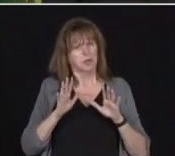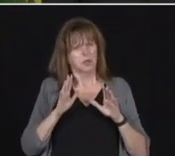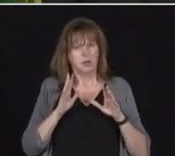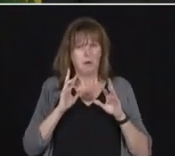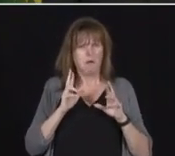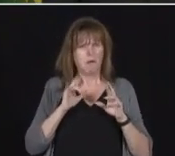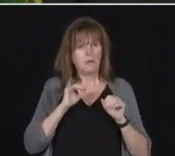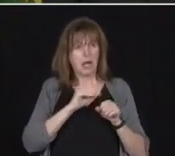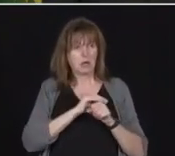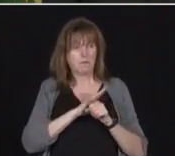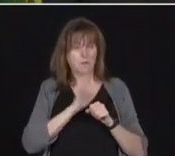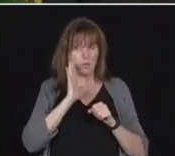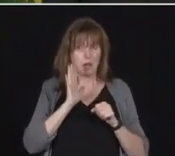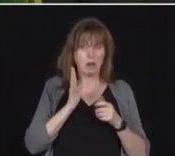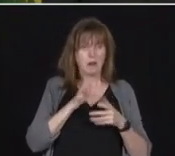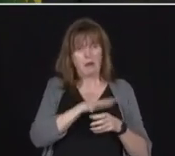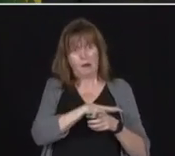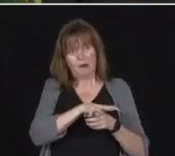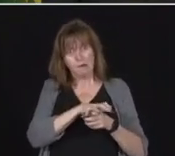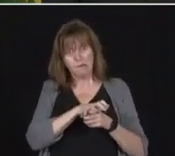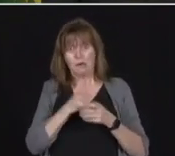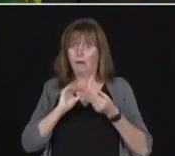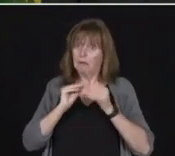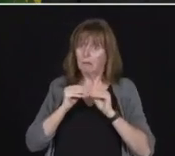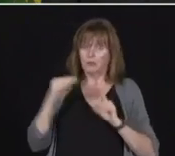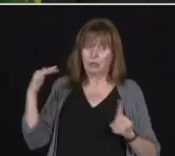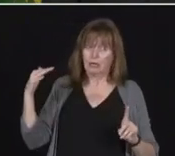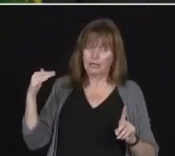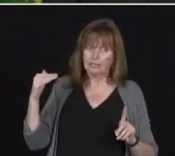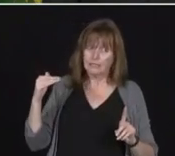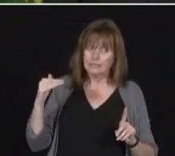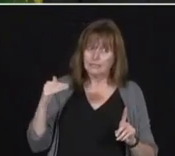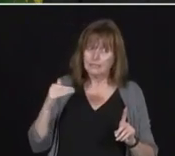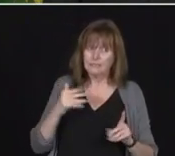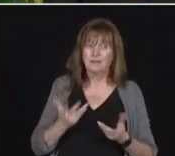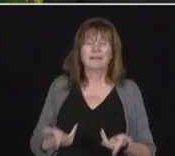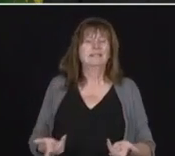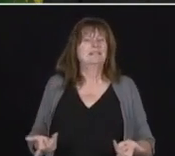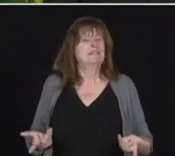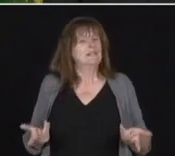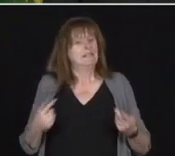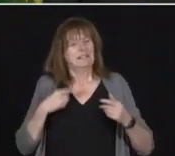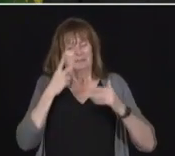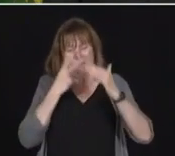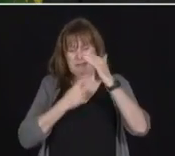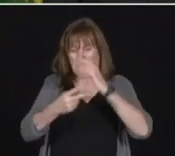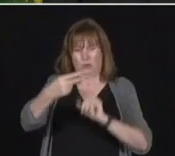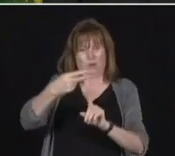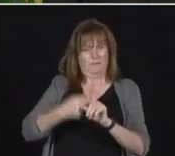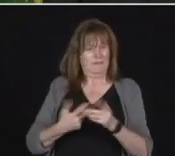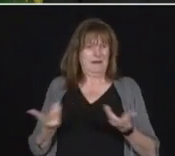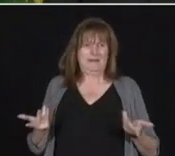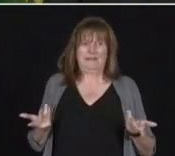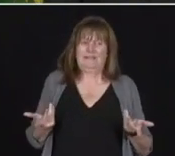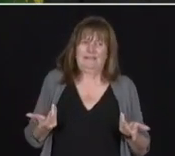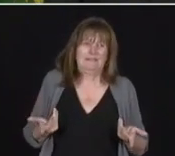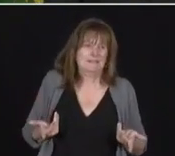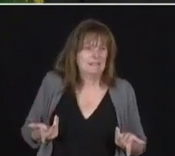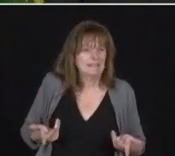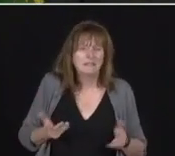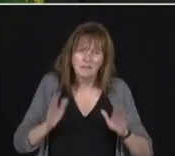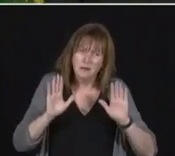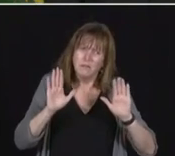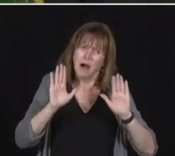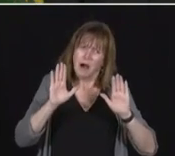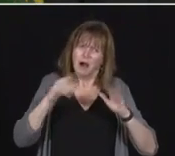by then. we see numbers going down. I just can't tell you what the numbers are going to be two months down the road. But the conversations have started.